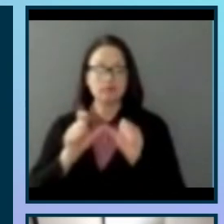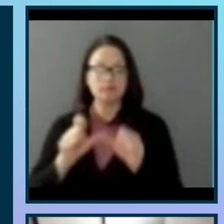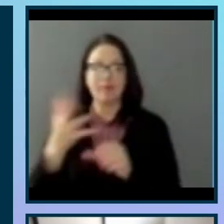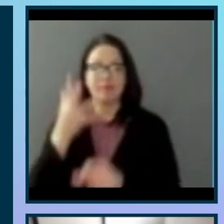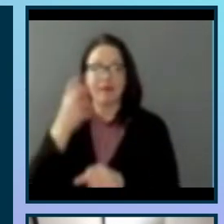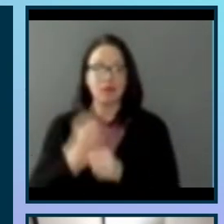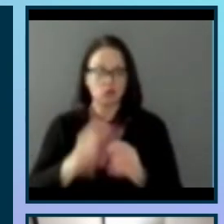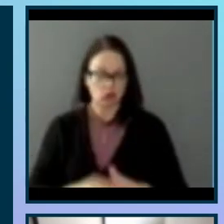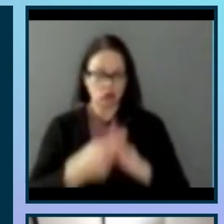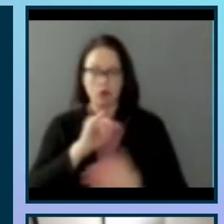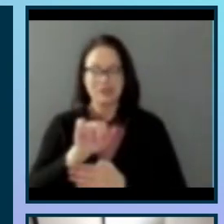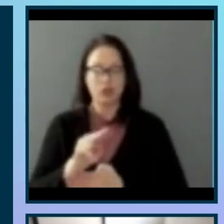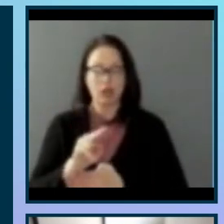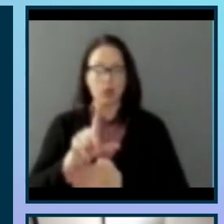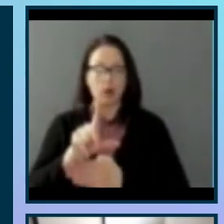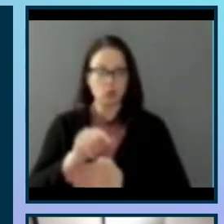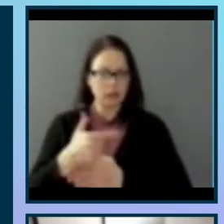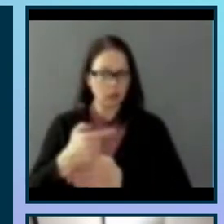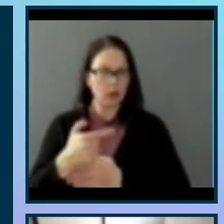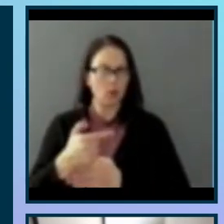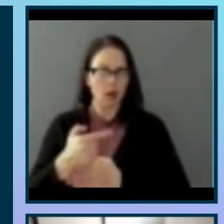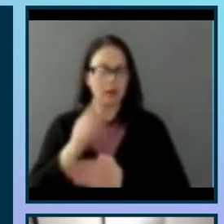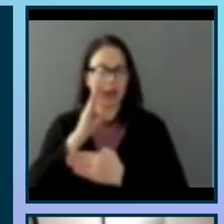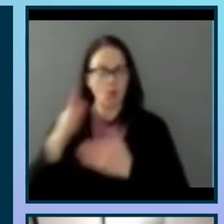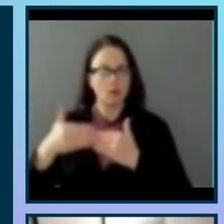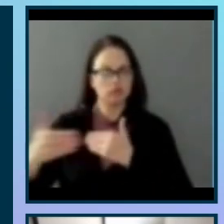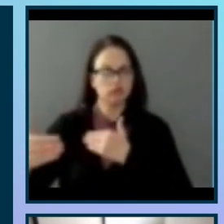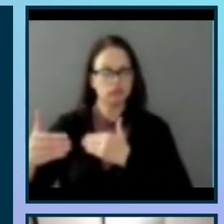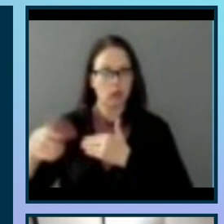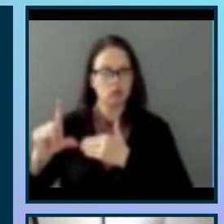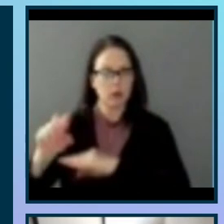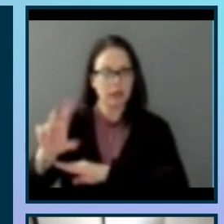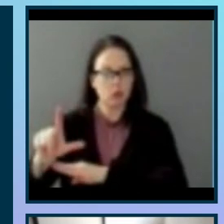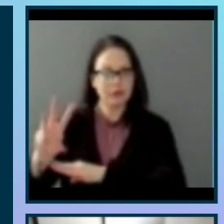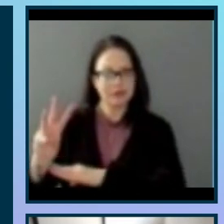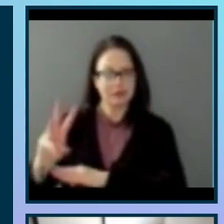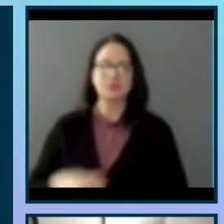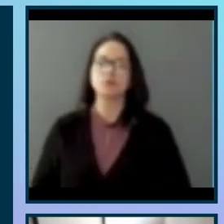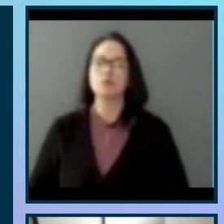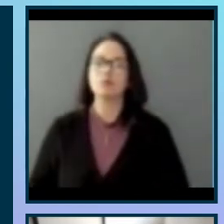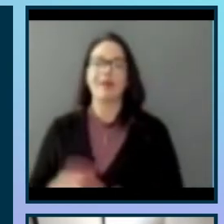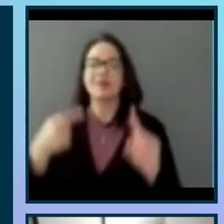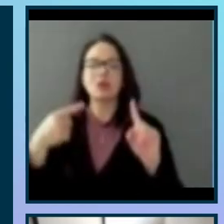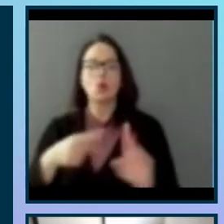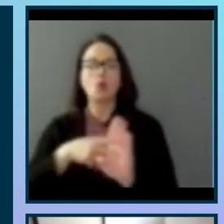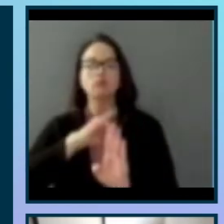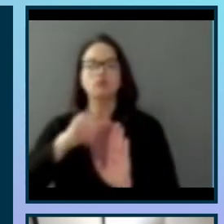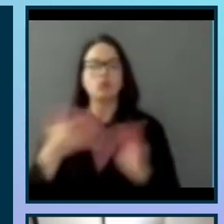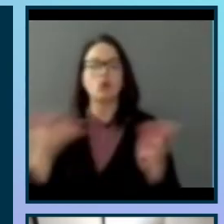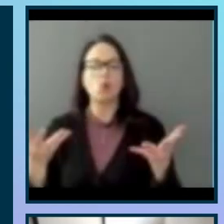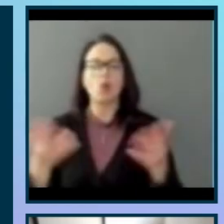started in January of 2021, and it runs through 2026. And the goal of the project is to create